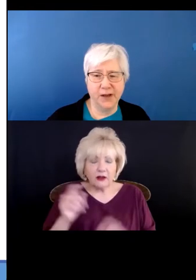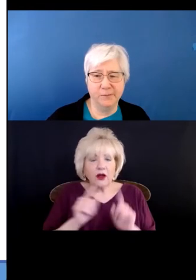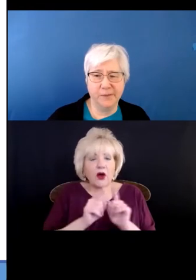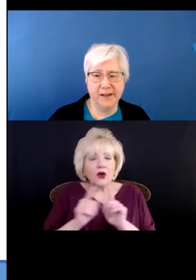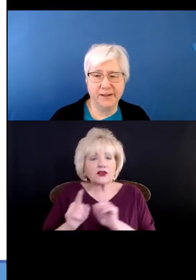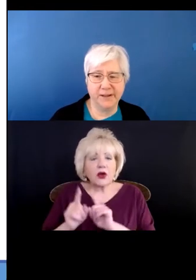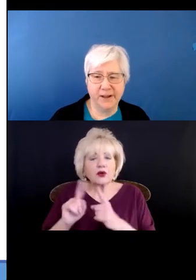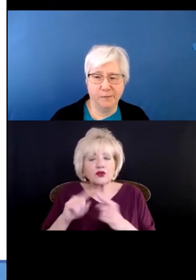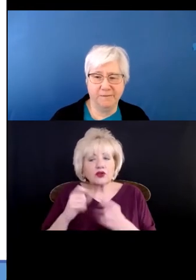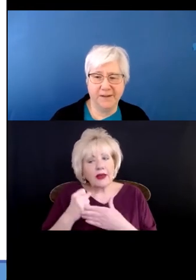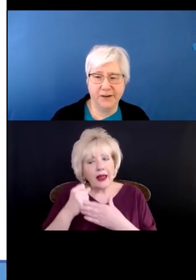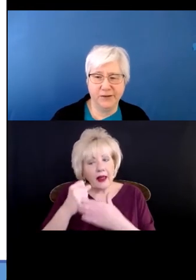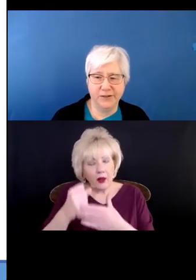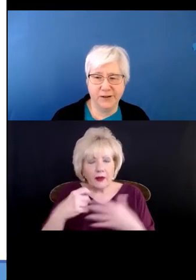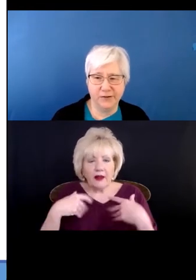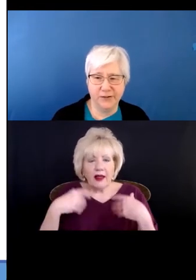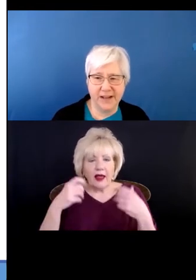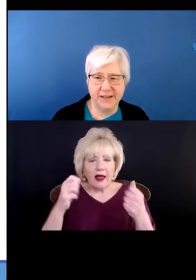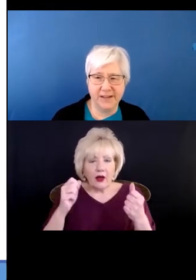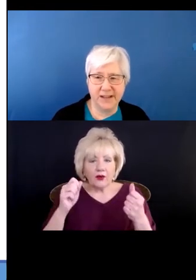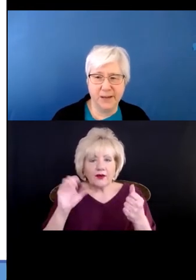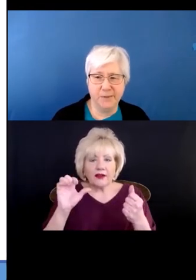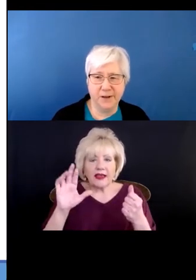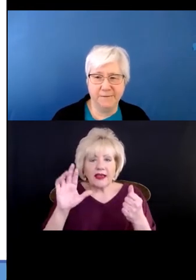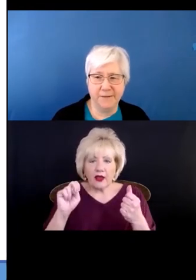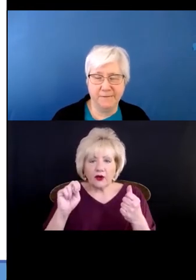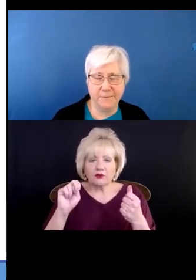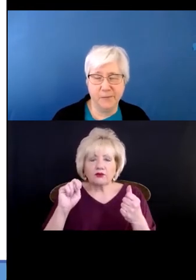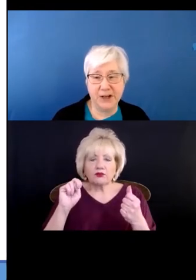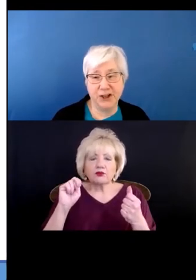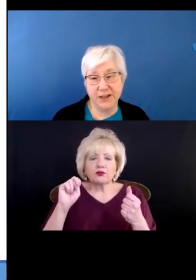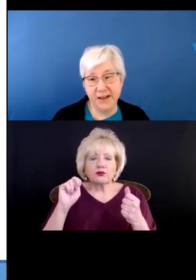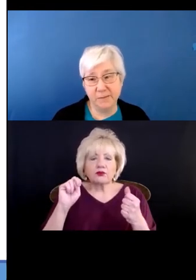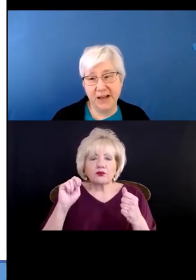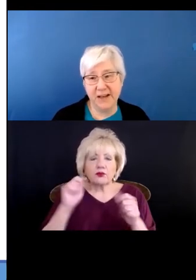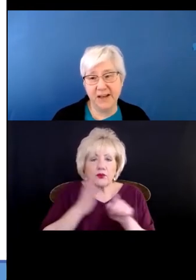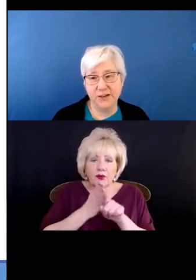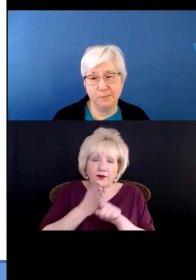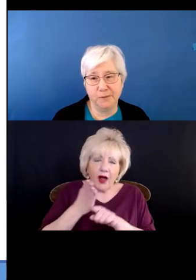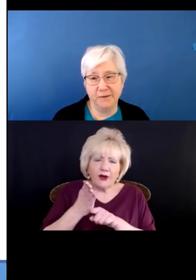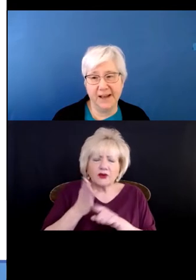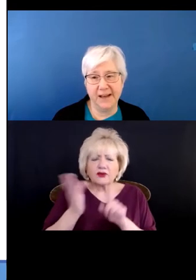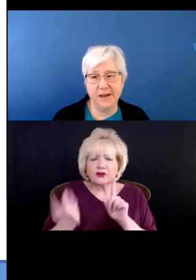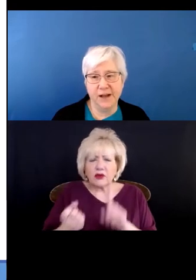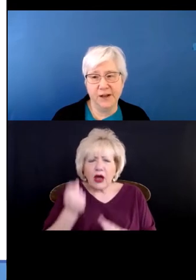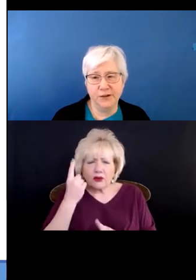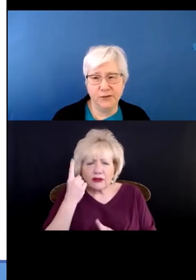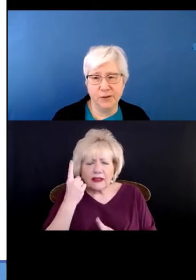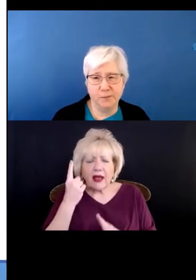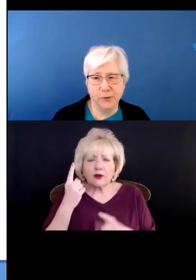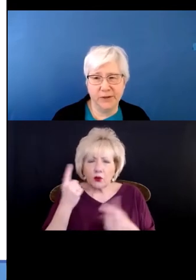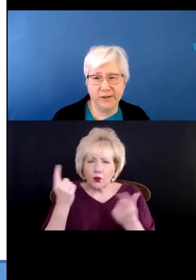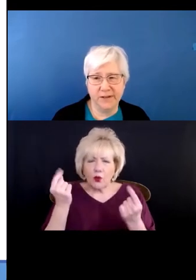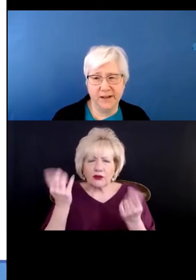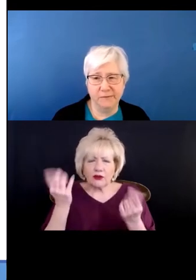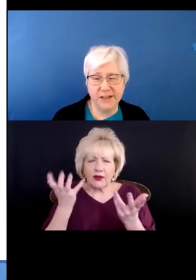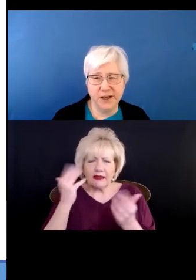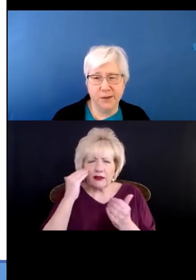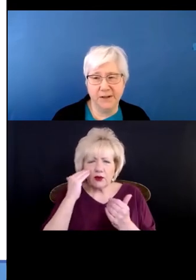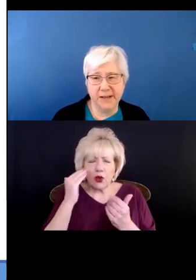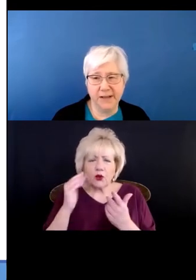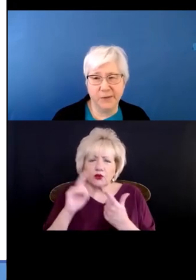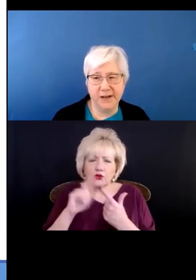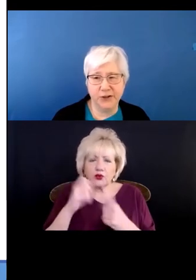to help healthcare providers understand the type of information they may need to provide to support the